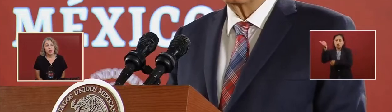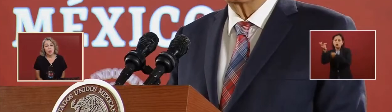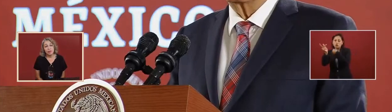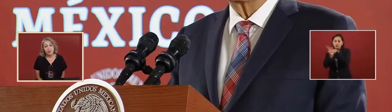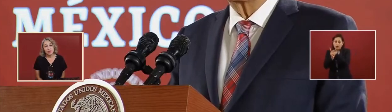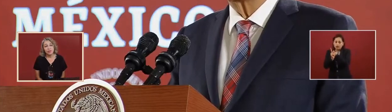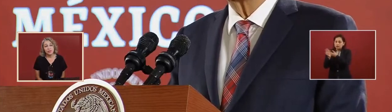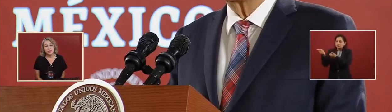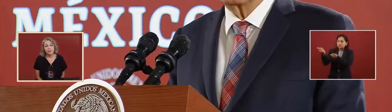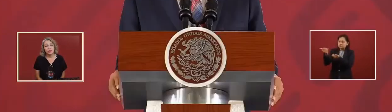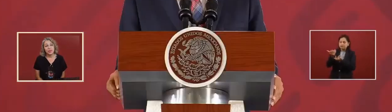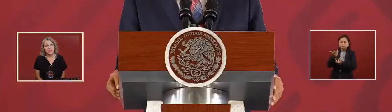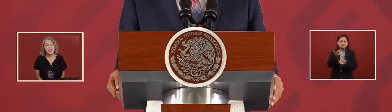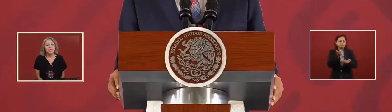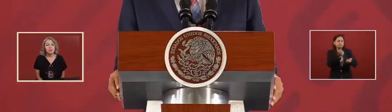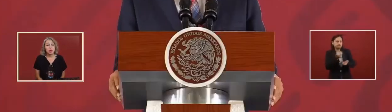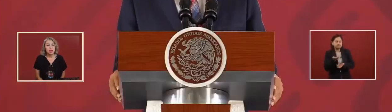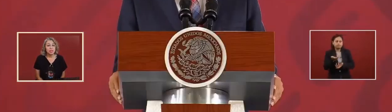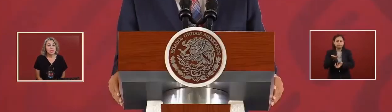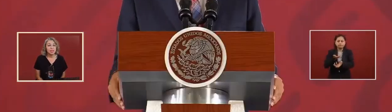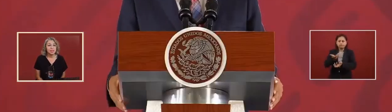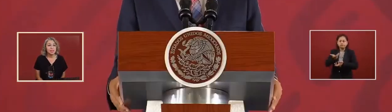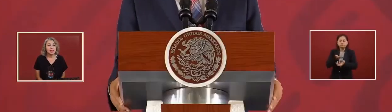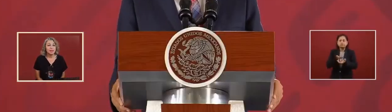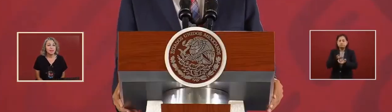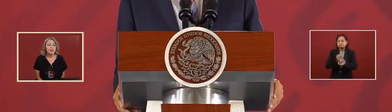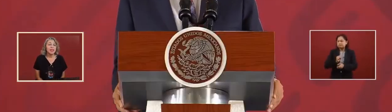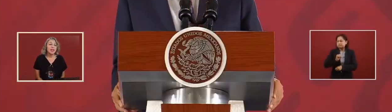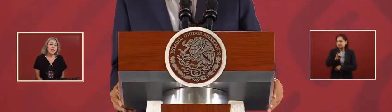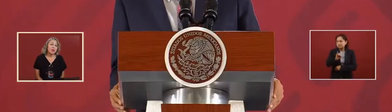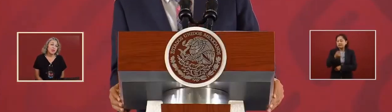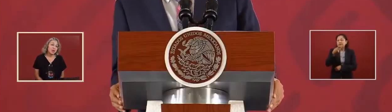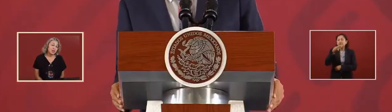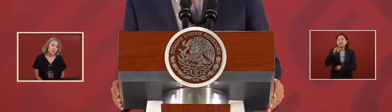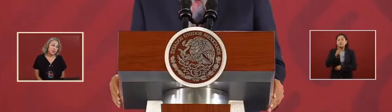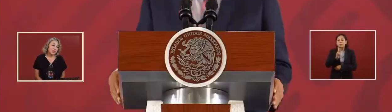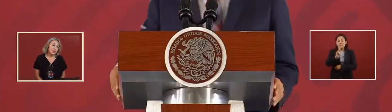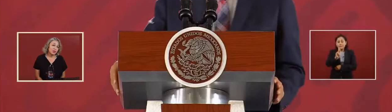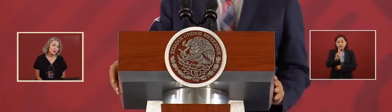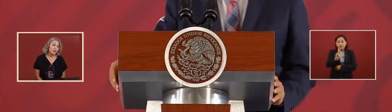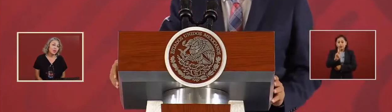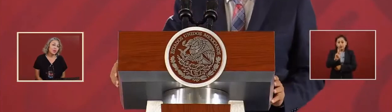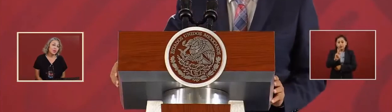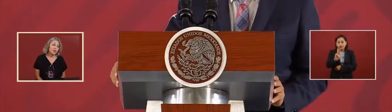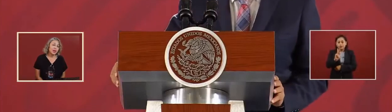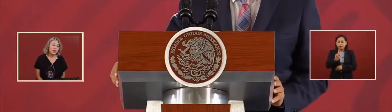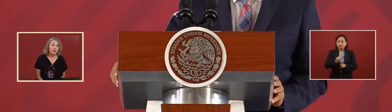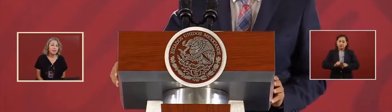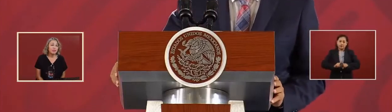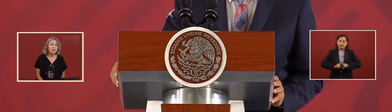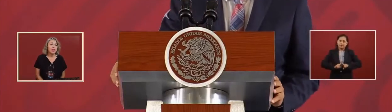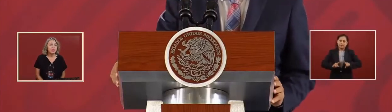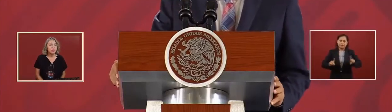it's a process for that private companies